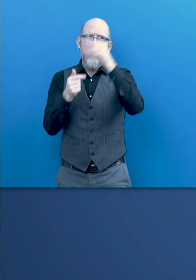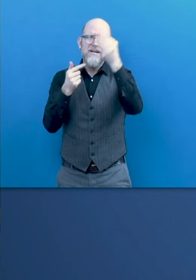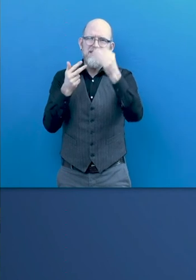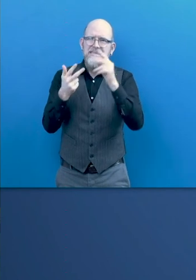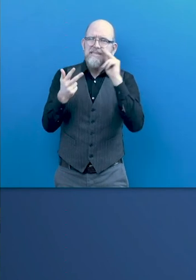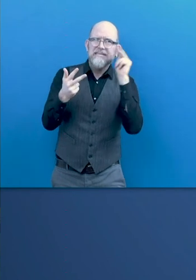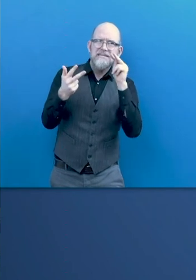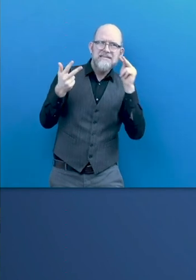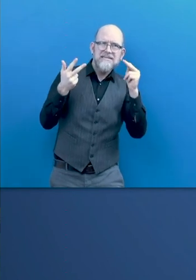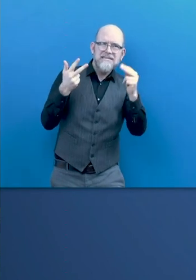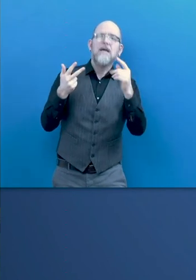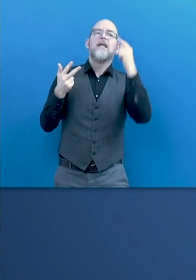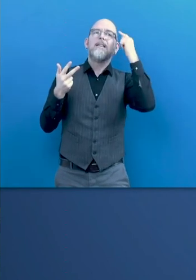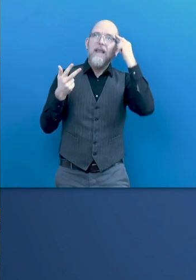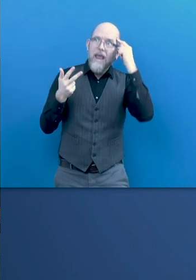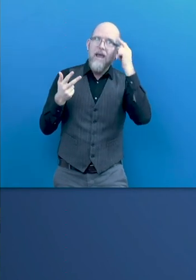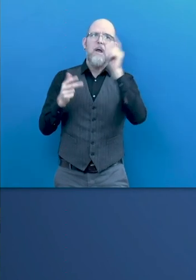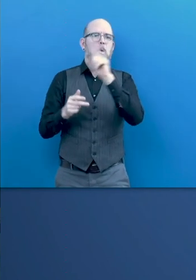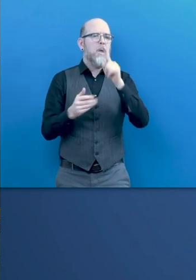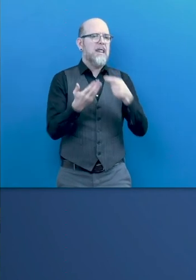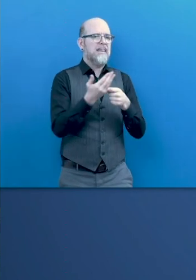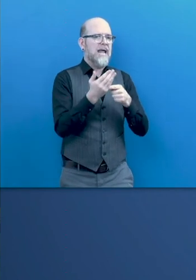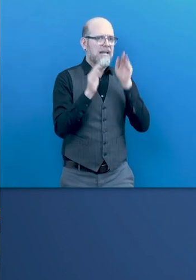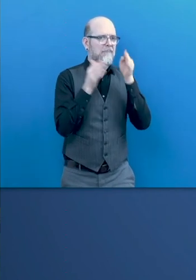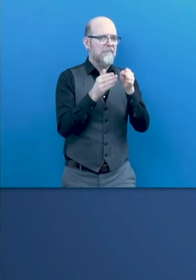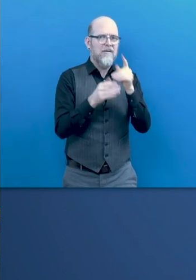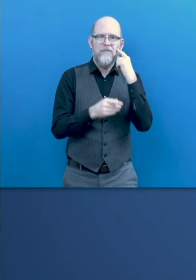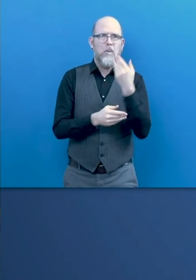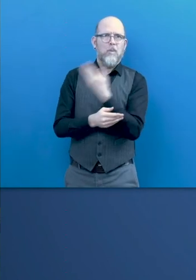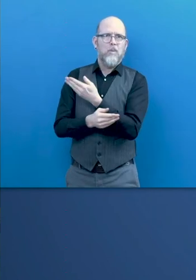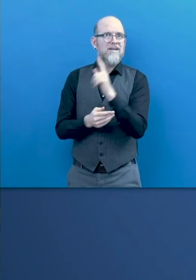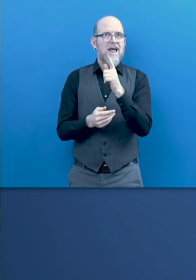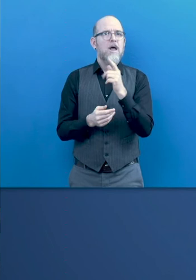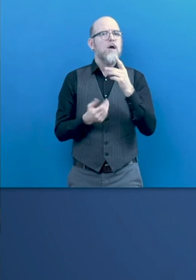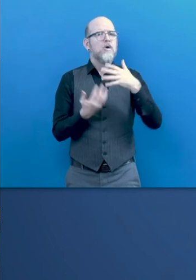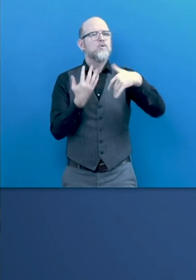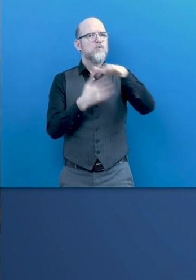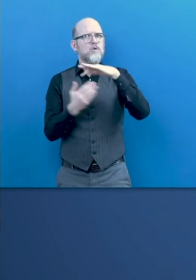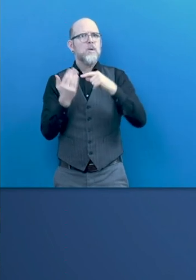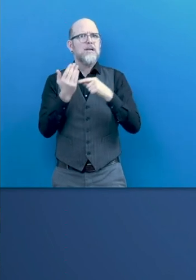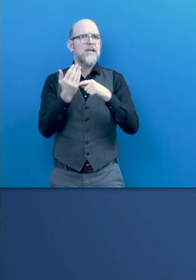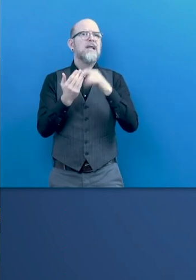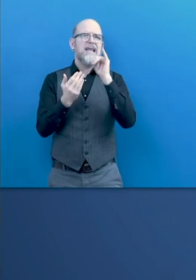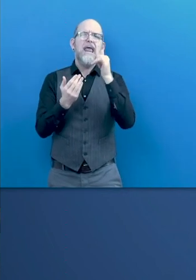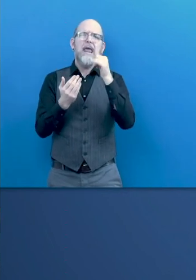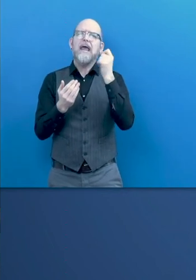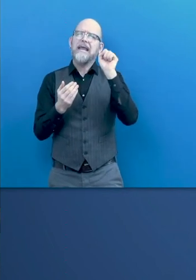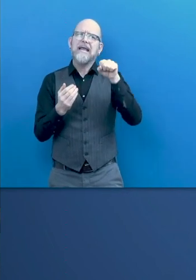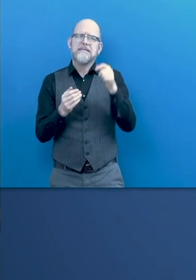even if technology is, of course, accessible technology is critical. The second